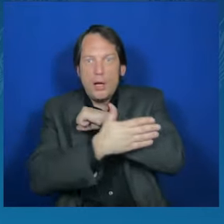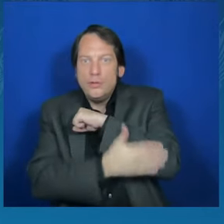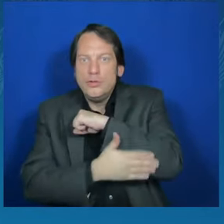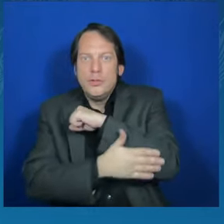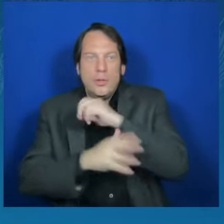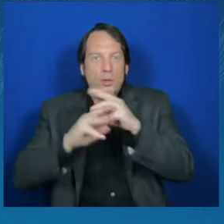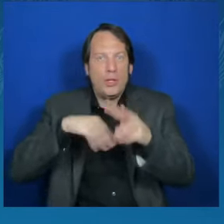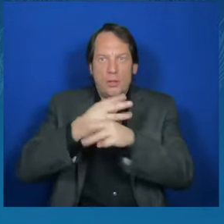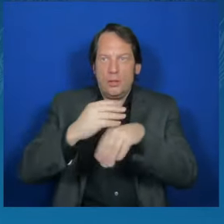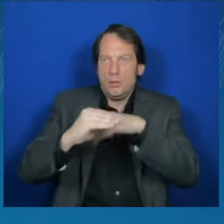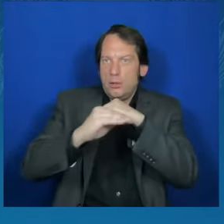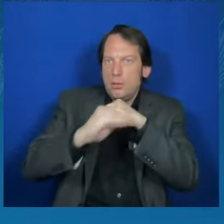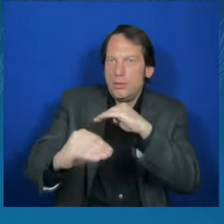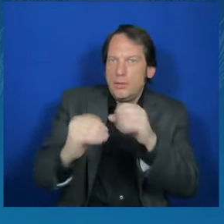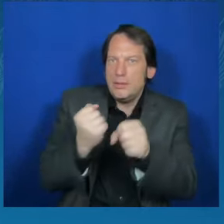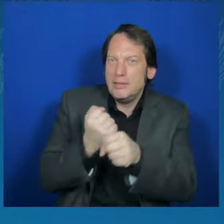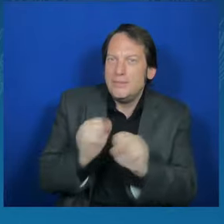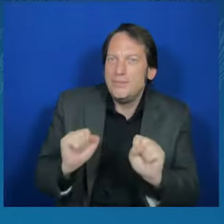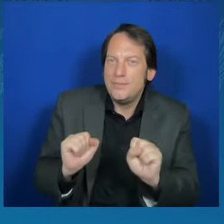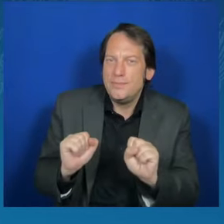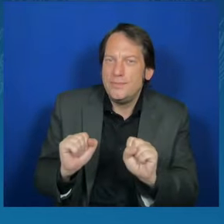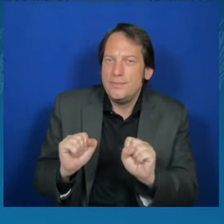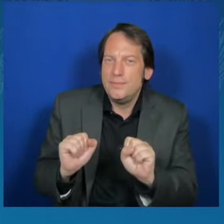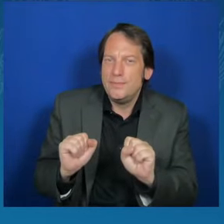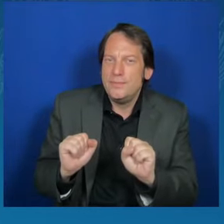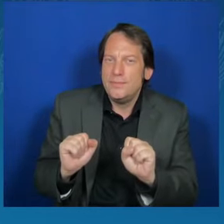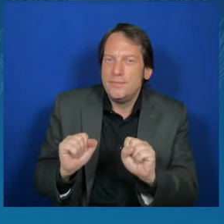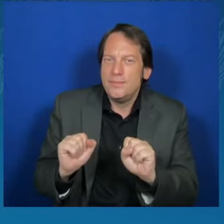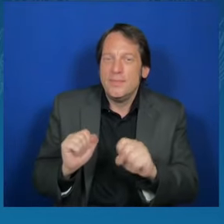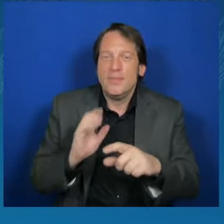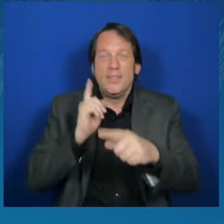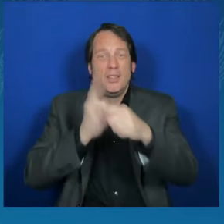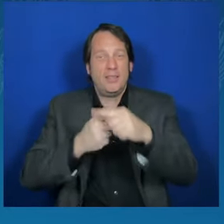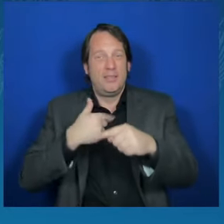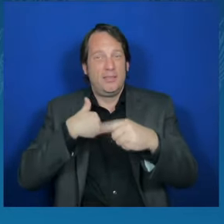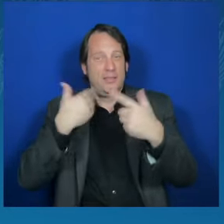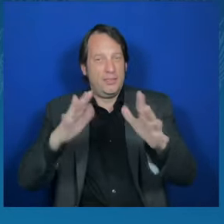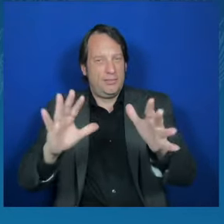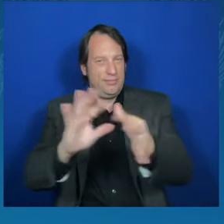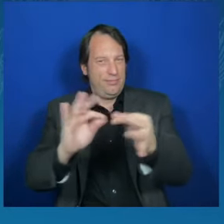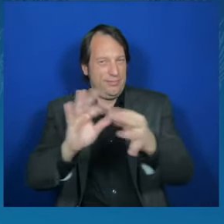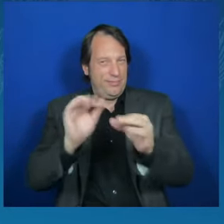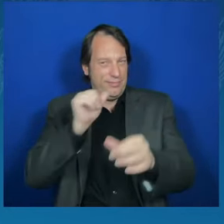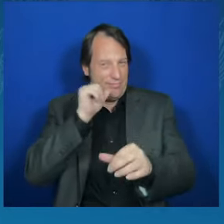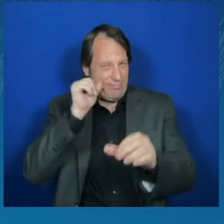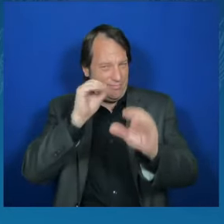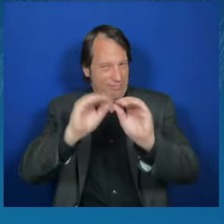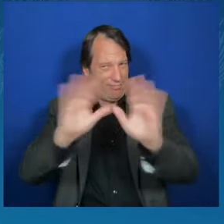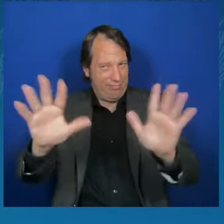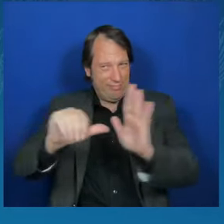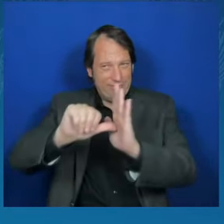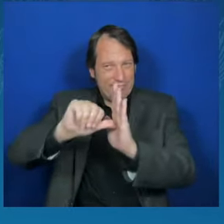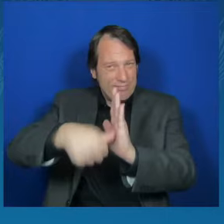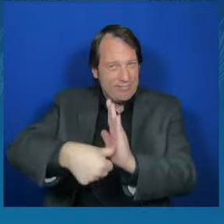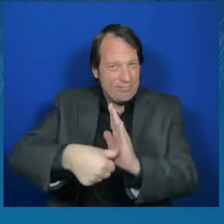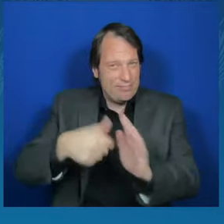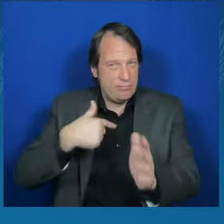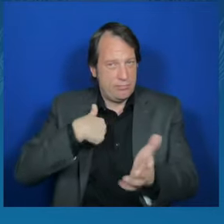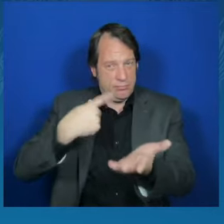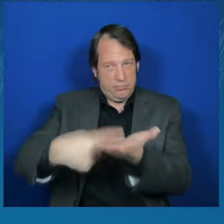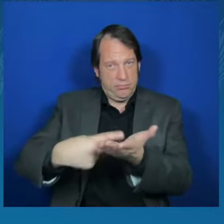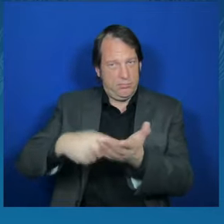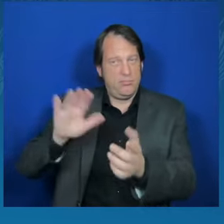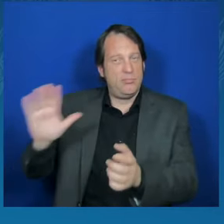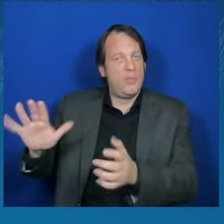As I made very clear yesterday, when we talk about the role of America as it relates